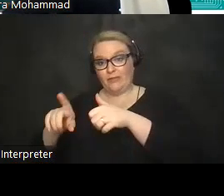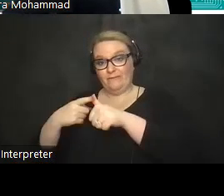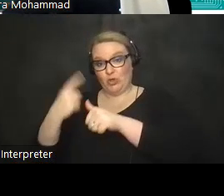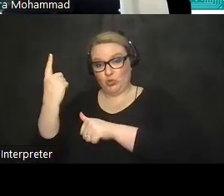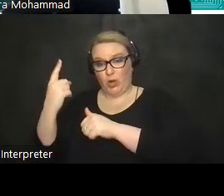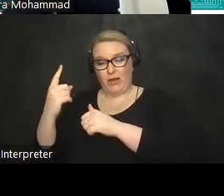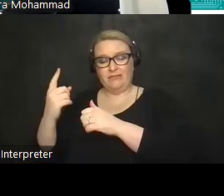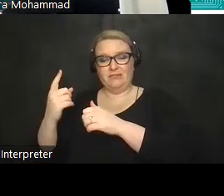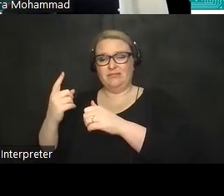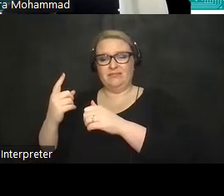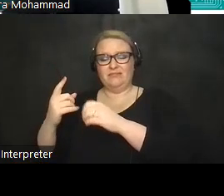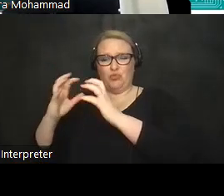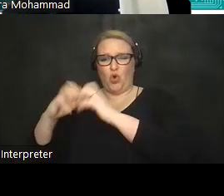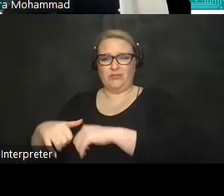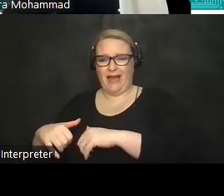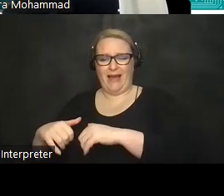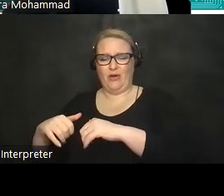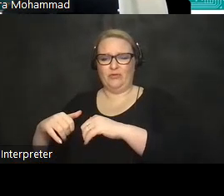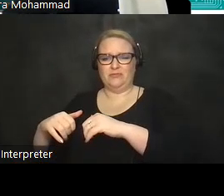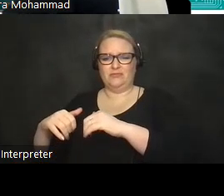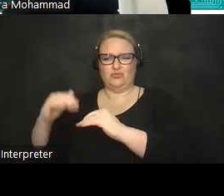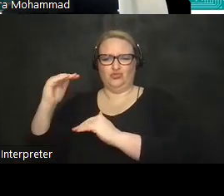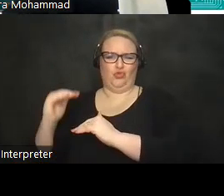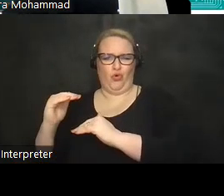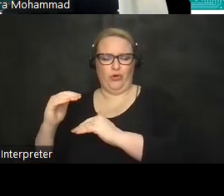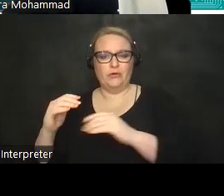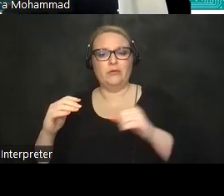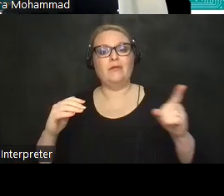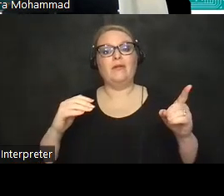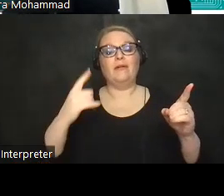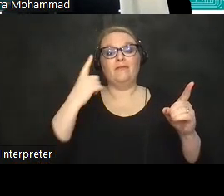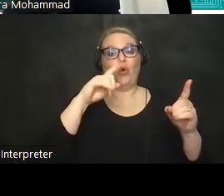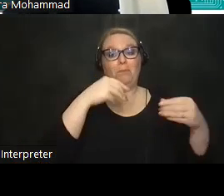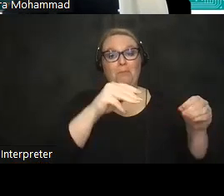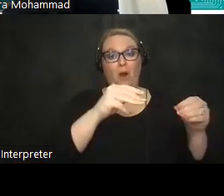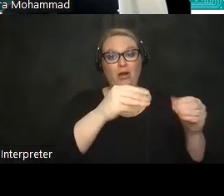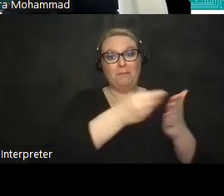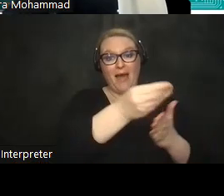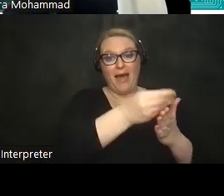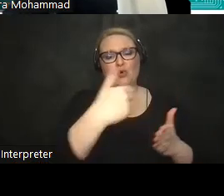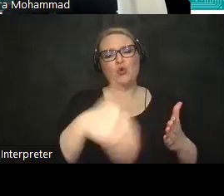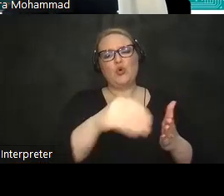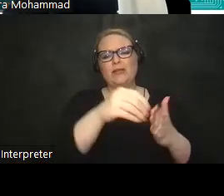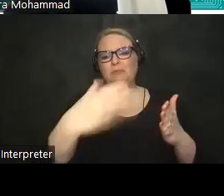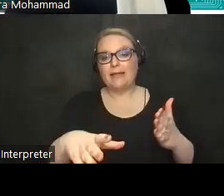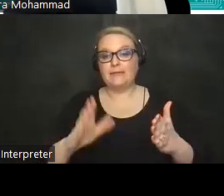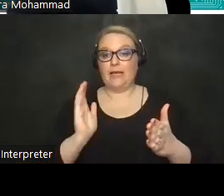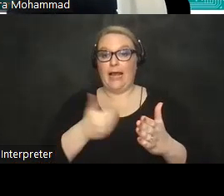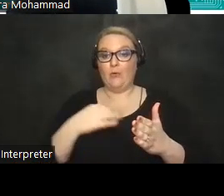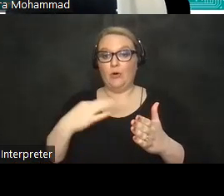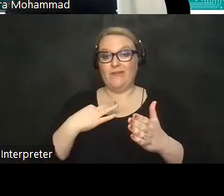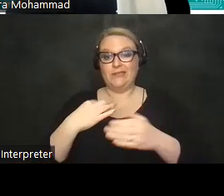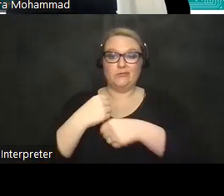and features that the family wanted commercially were not available and cost prohibitive so our volunteers made something very unique for him